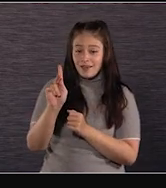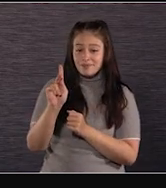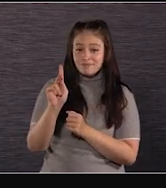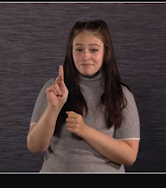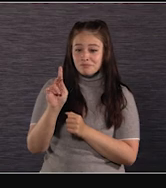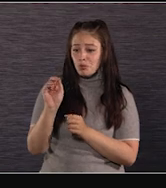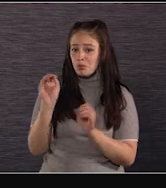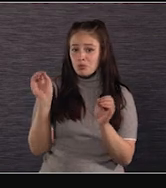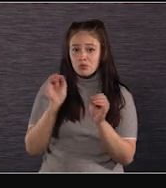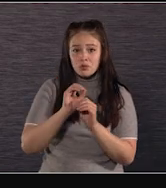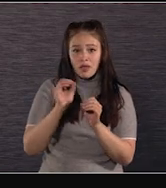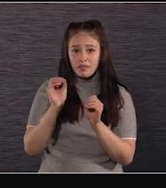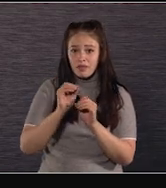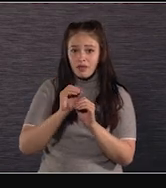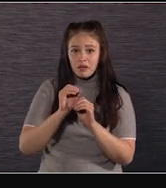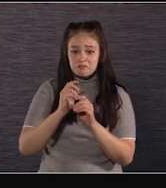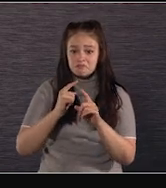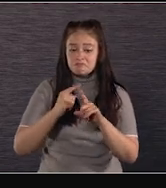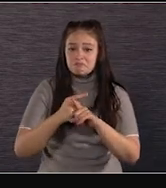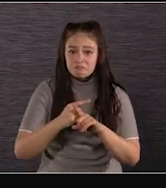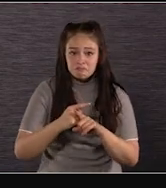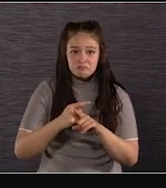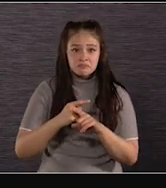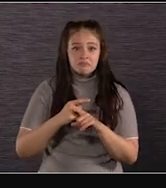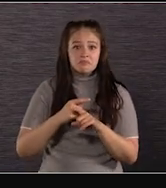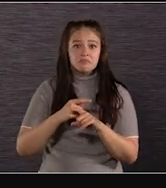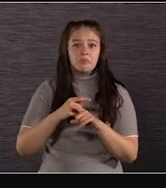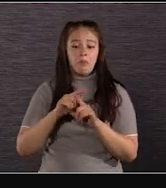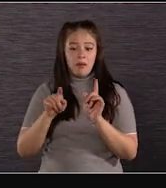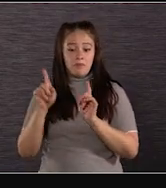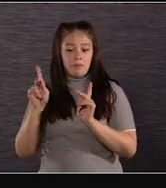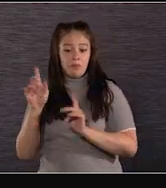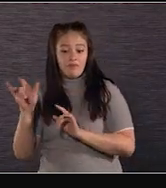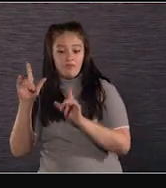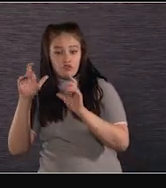the cinematographers who are going to be watching this and the camera itself.